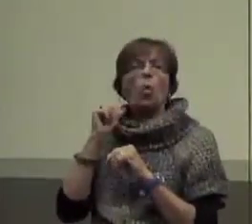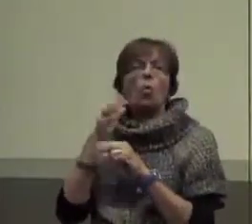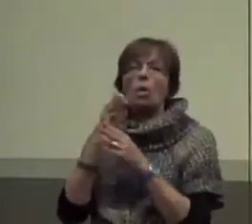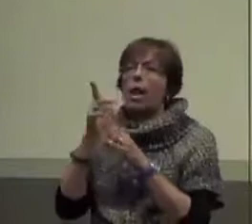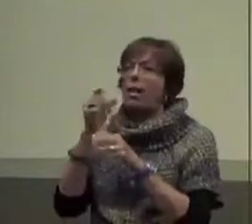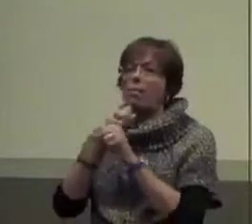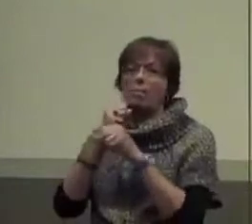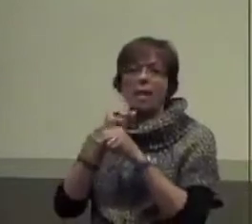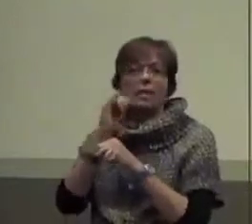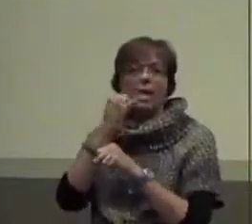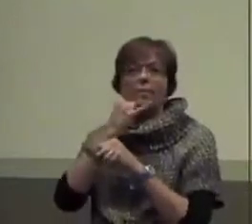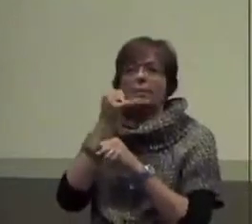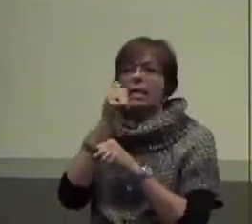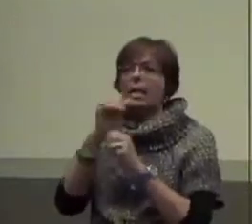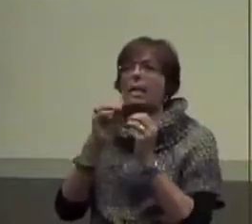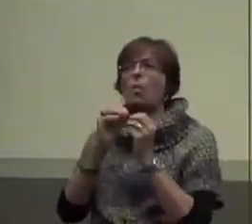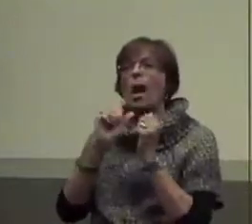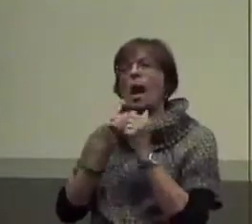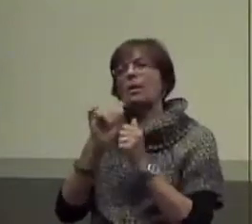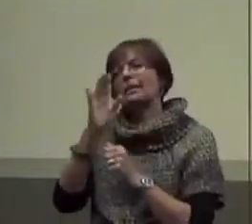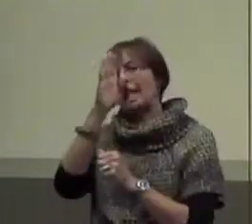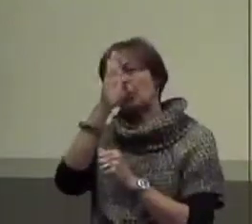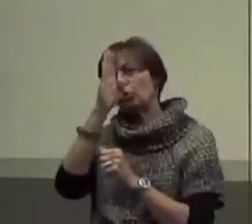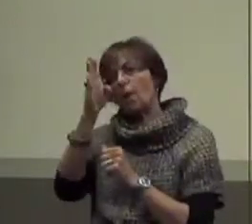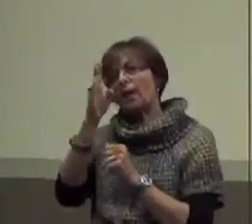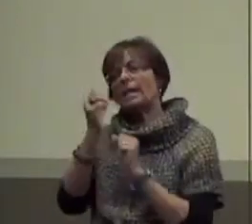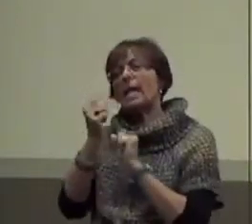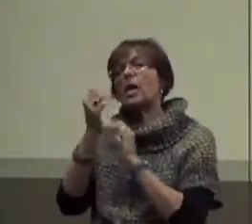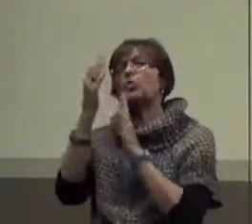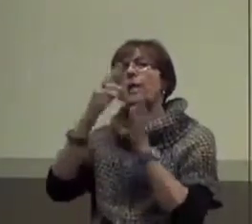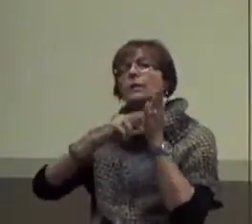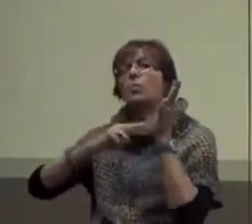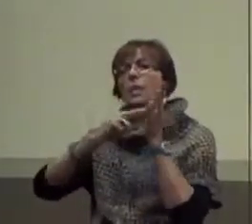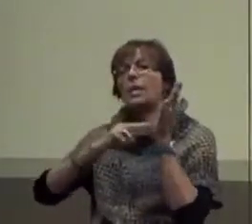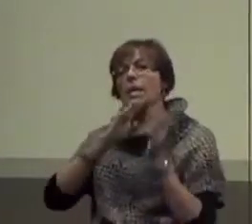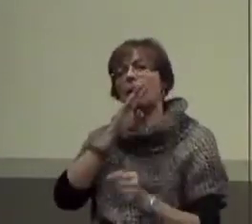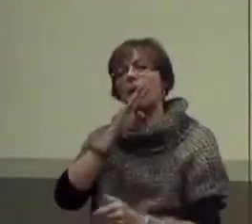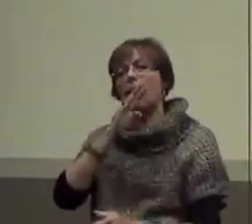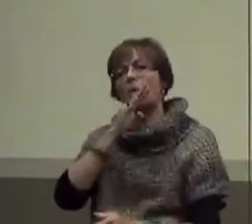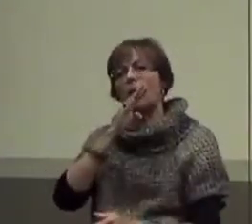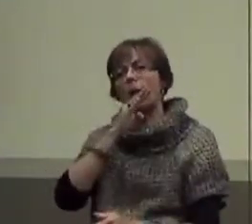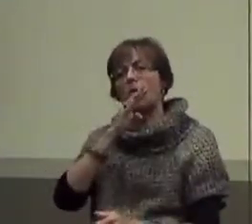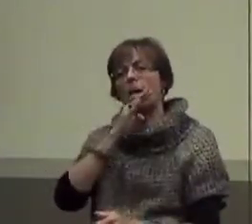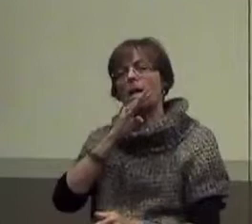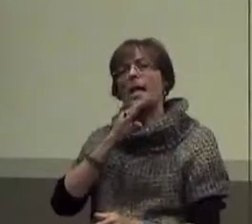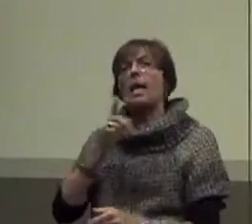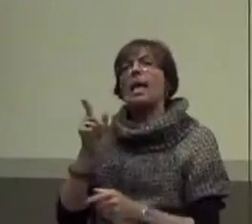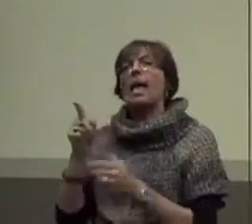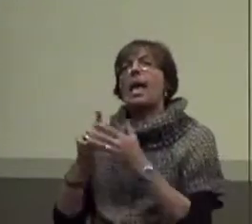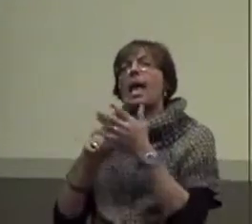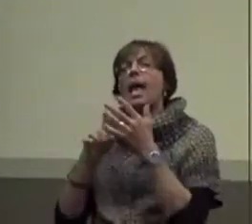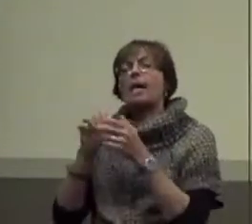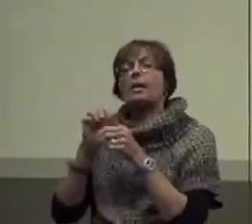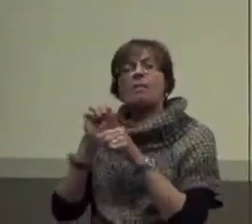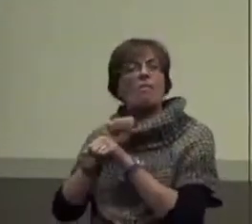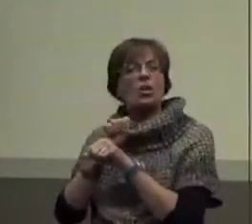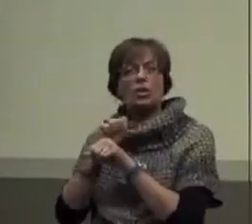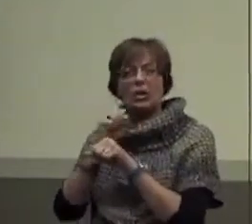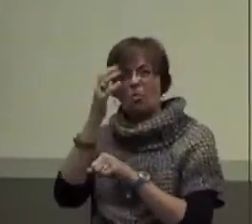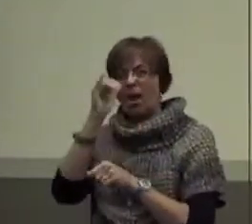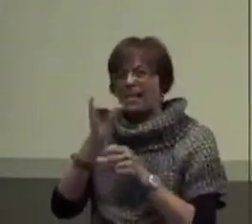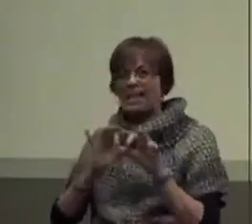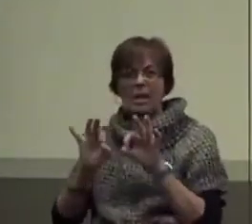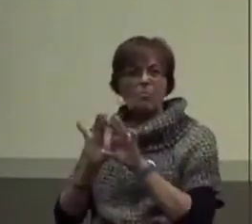make it anymore. Right? You can say, how does that directly address reading aloud? Okay? And of course, why is function important